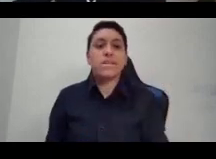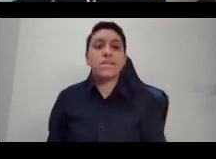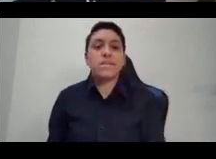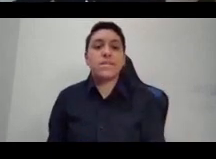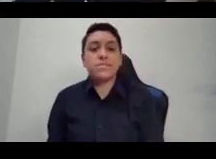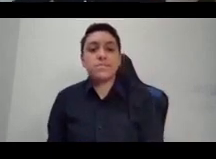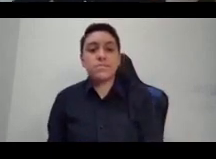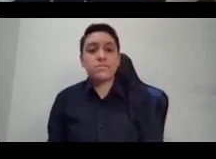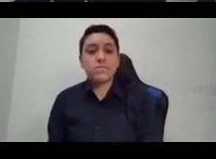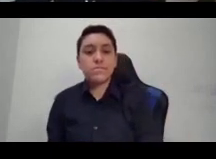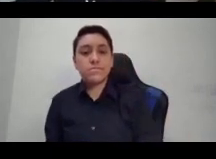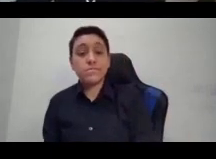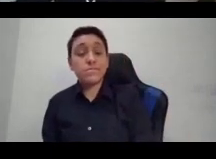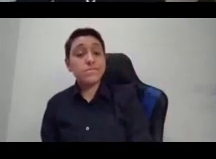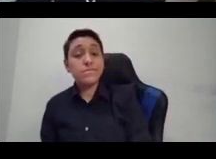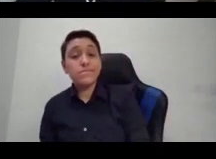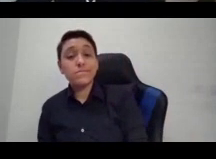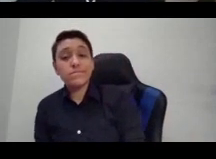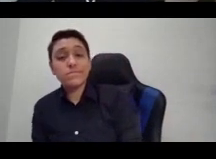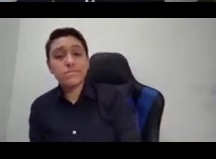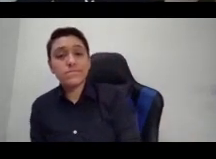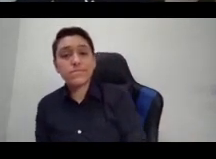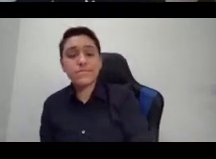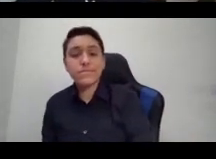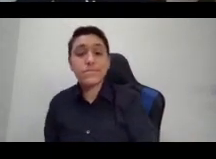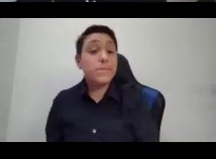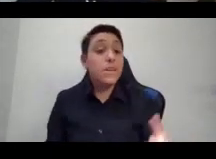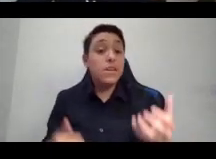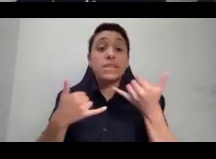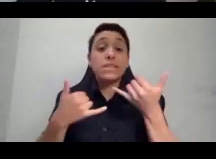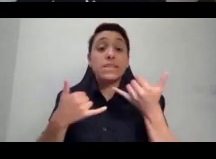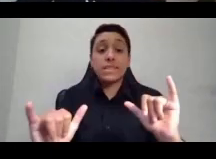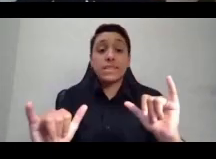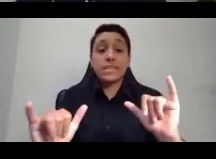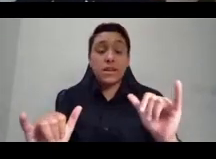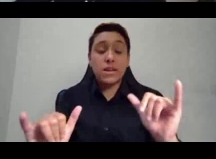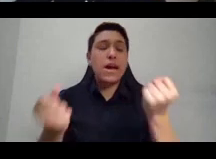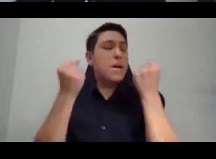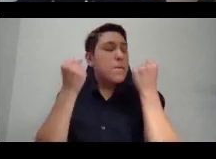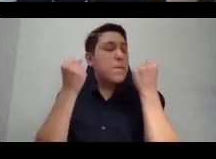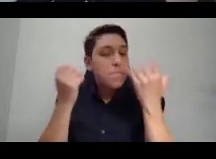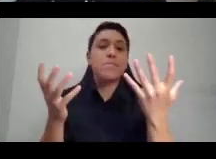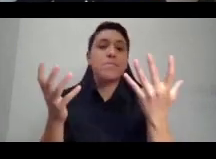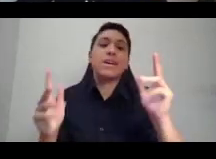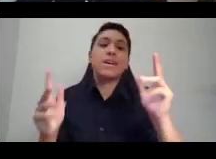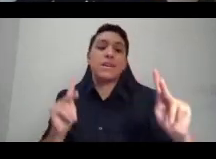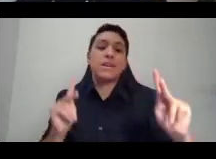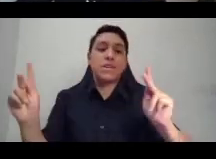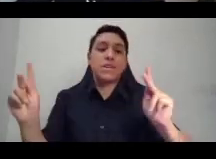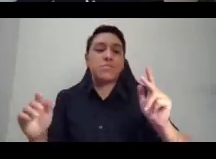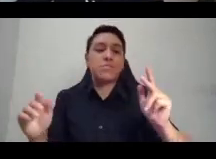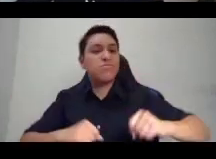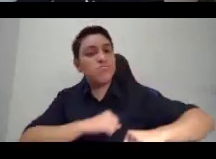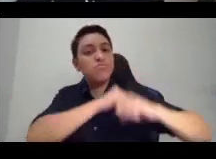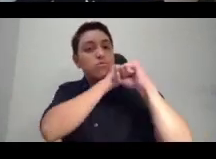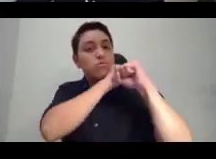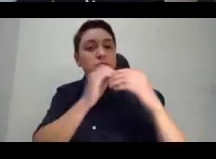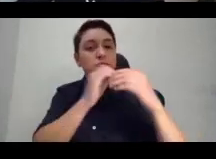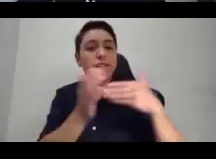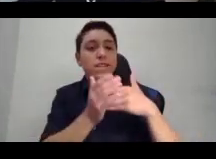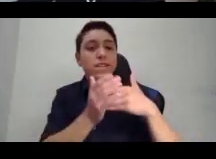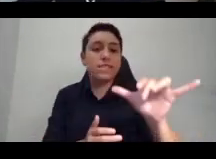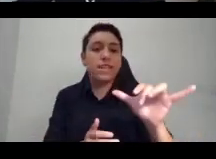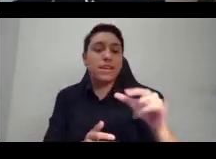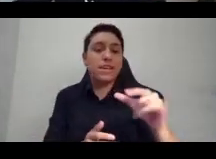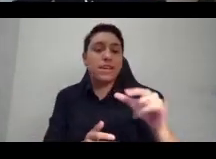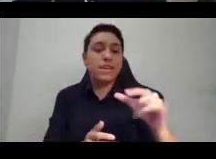In spite of that, there are so many people who have resisted and rebelled and chosen to live their best lives. We